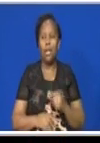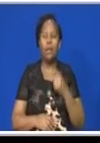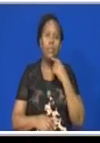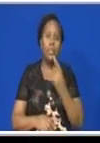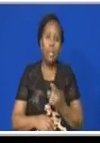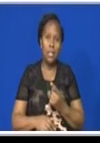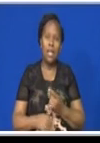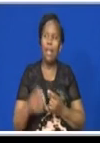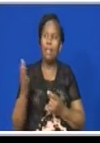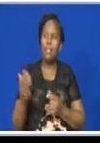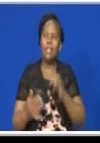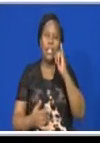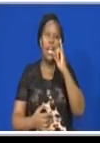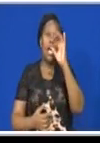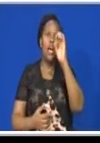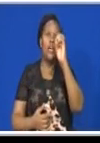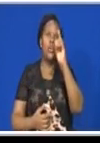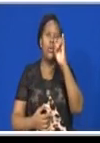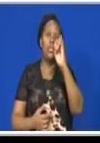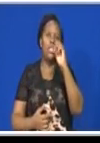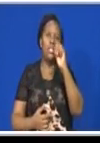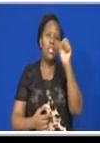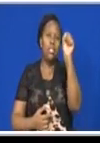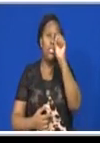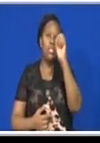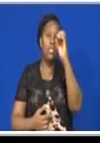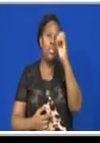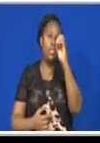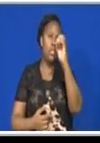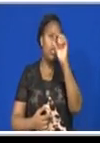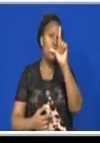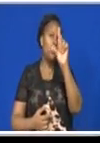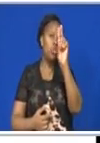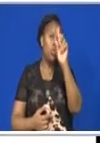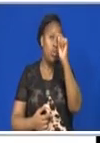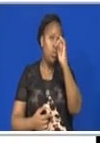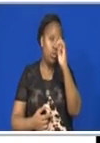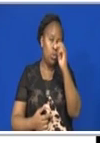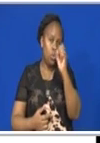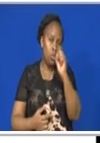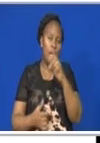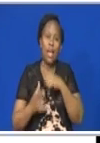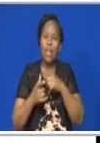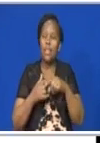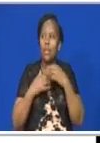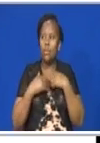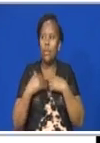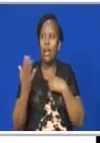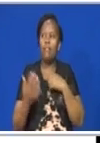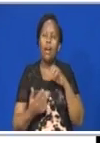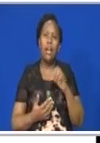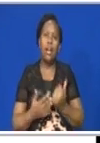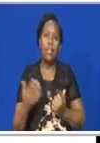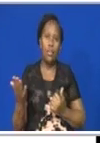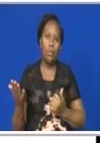said this is iodine solution, not iodine. It is iodine solution. Then we have another one